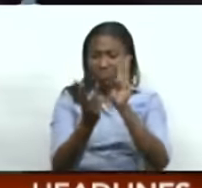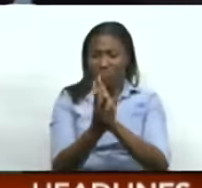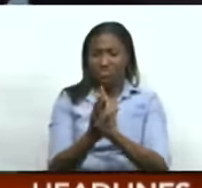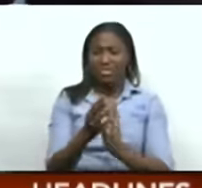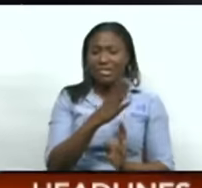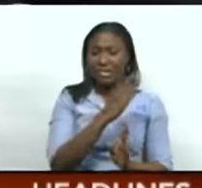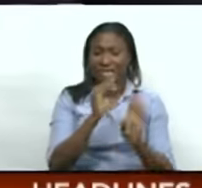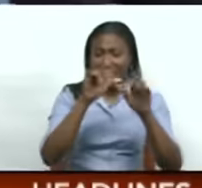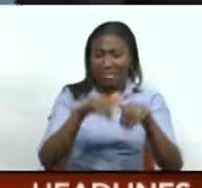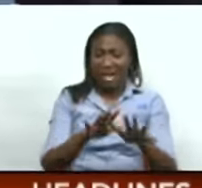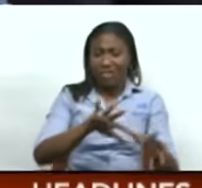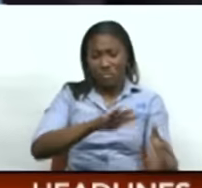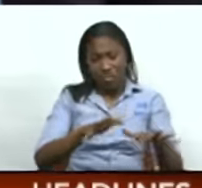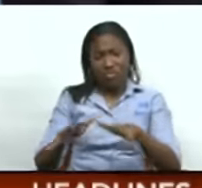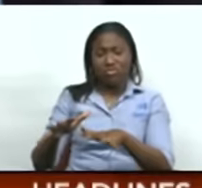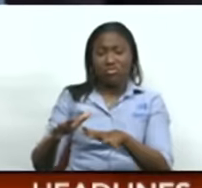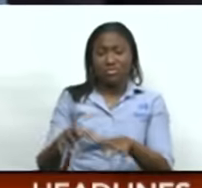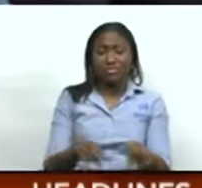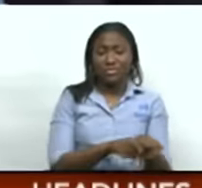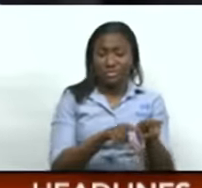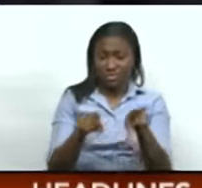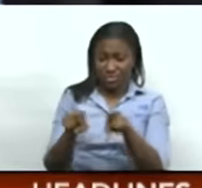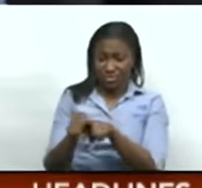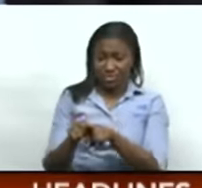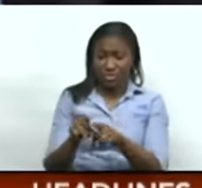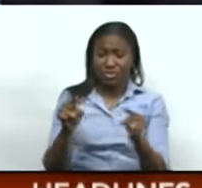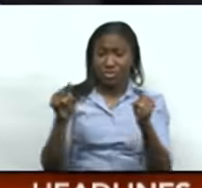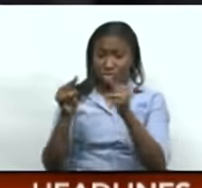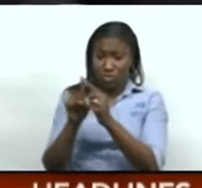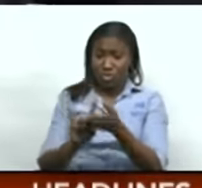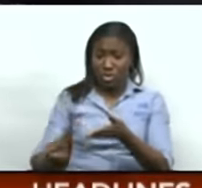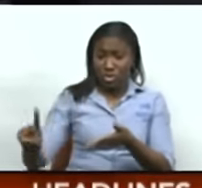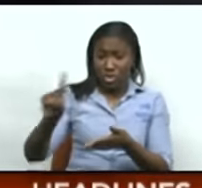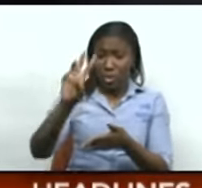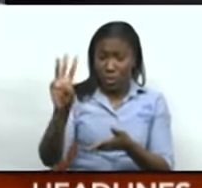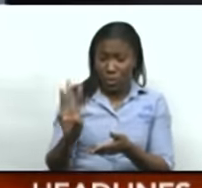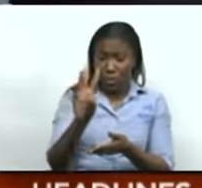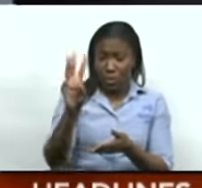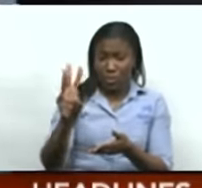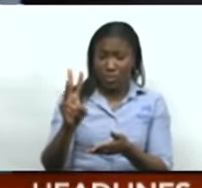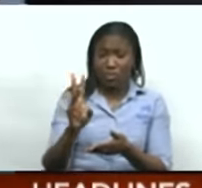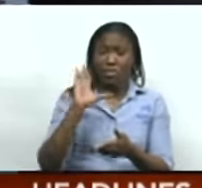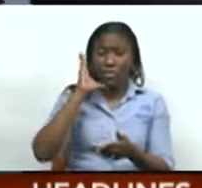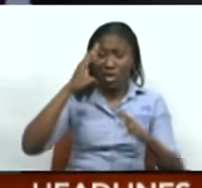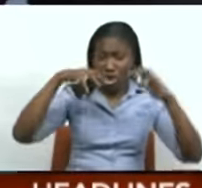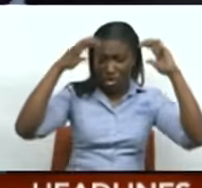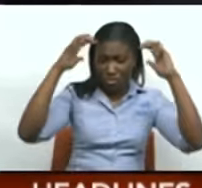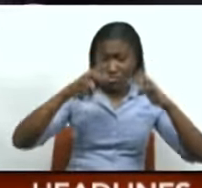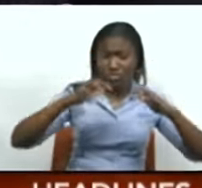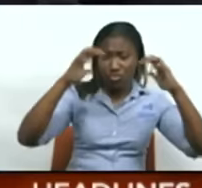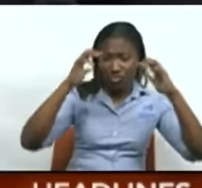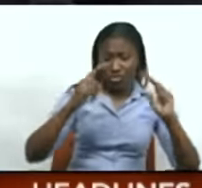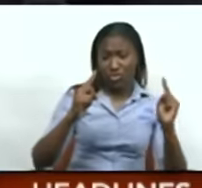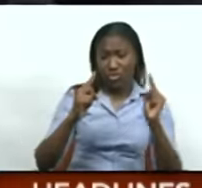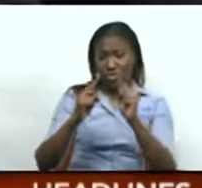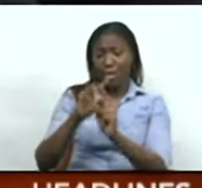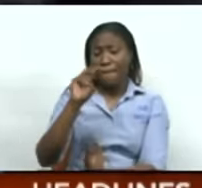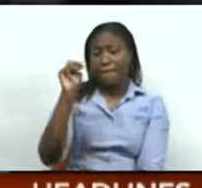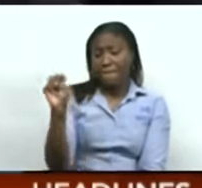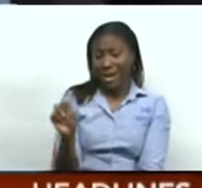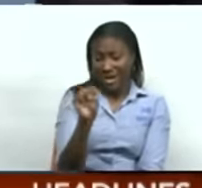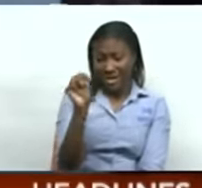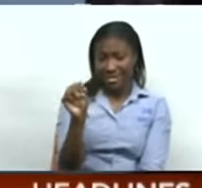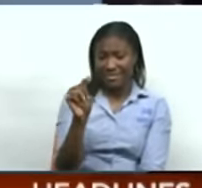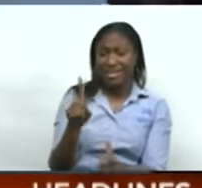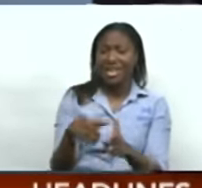cooperative. and taking a look at the extended weather forecast while showers and thunderstorms and periods of rain for Saturday, Sunday, even into Monday, where